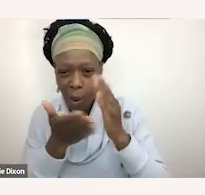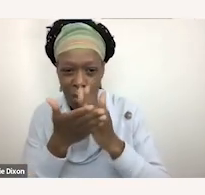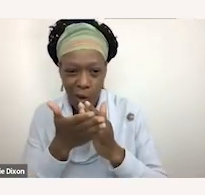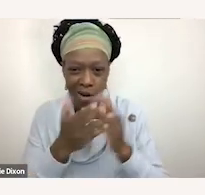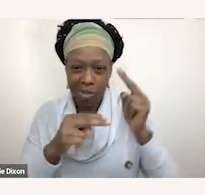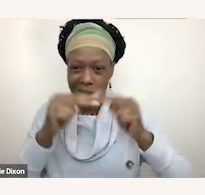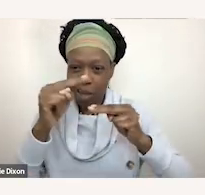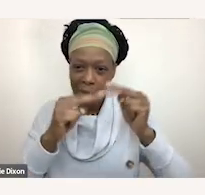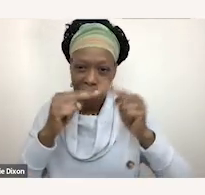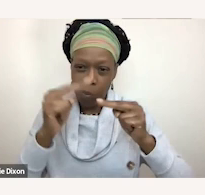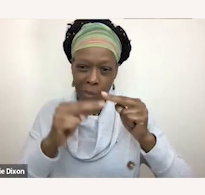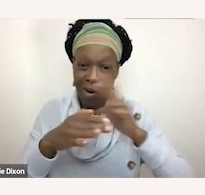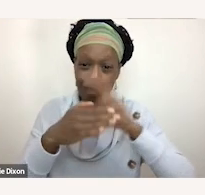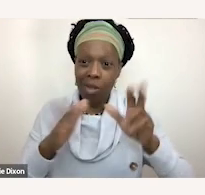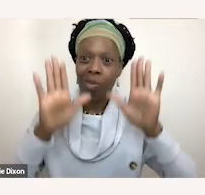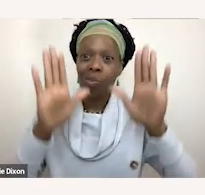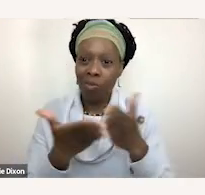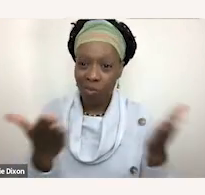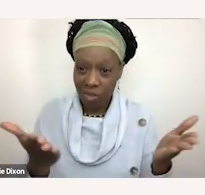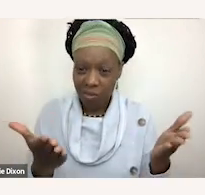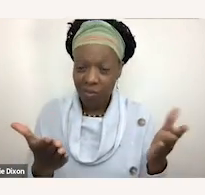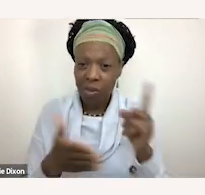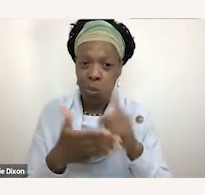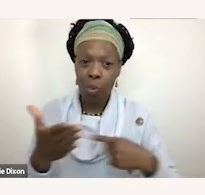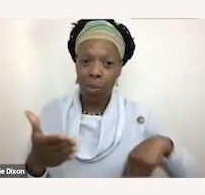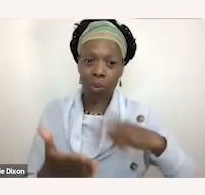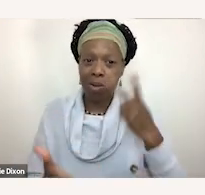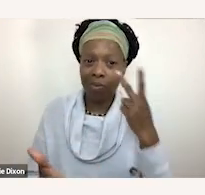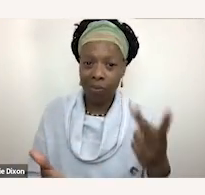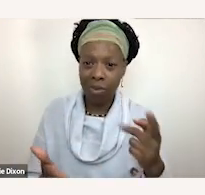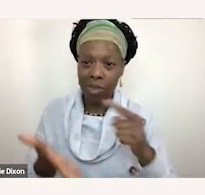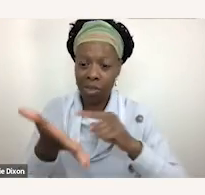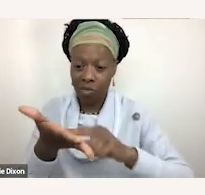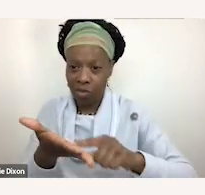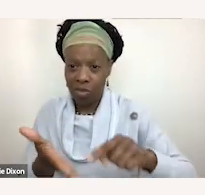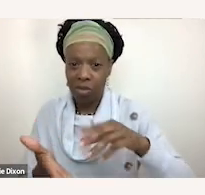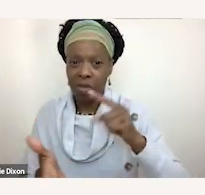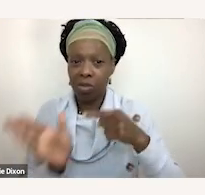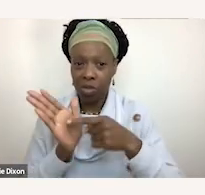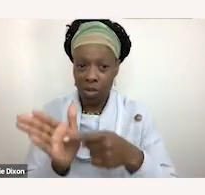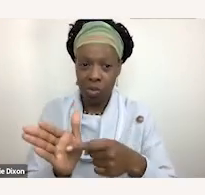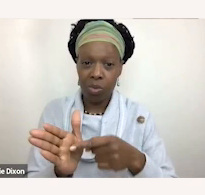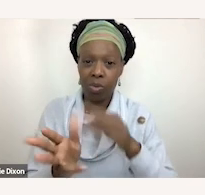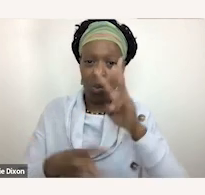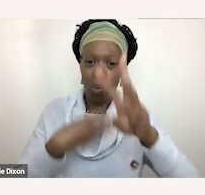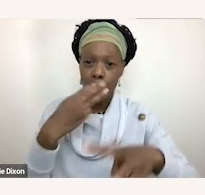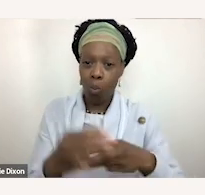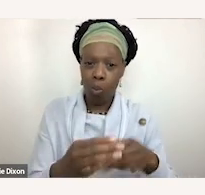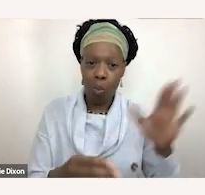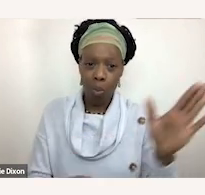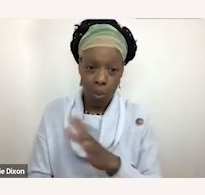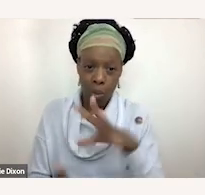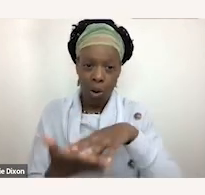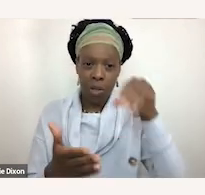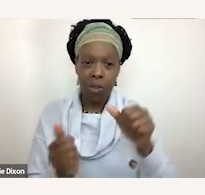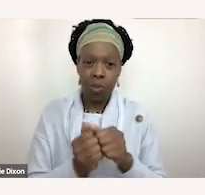wonderful thing and what we've seen is that research shows um worldwide that students with disabilities are positive effective when we